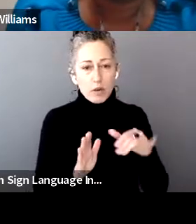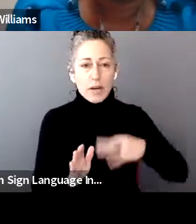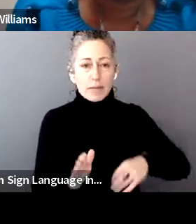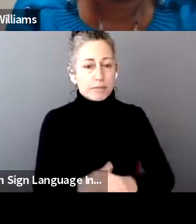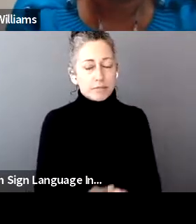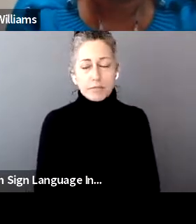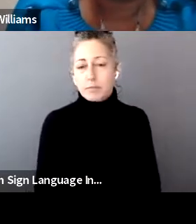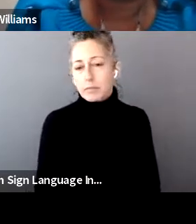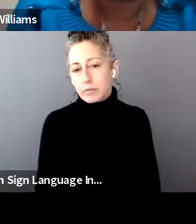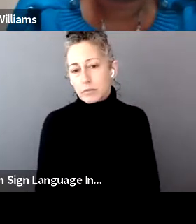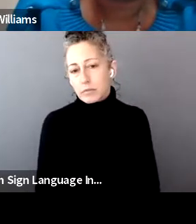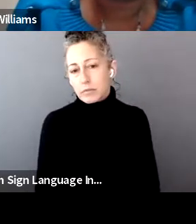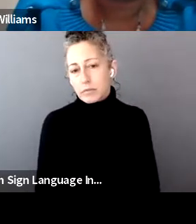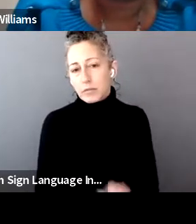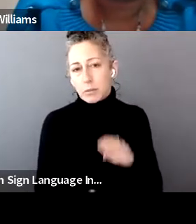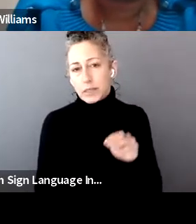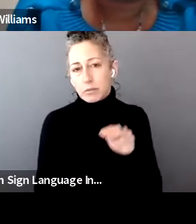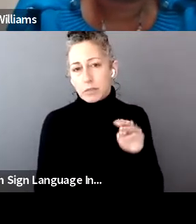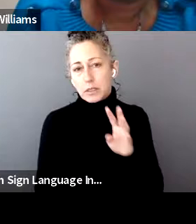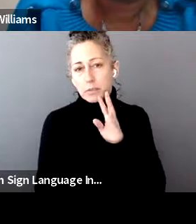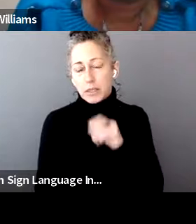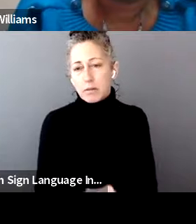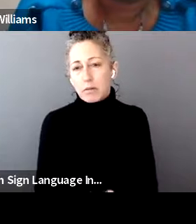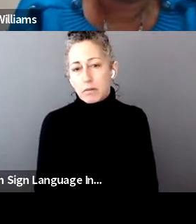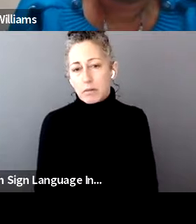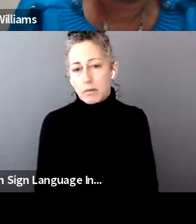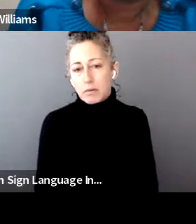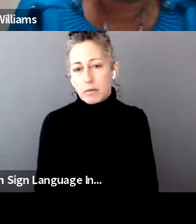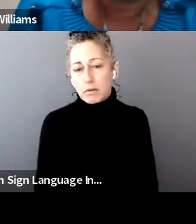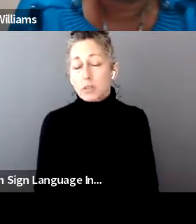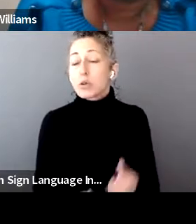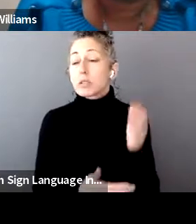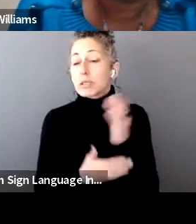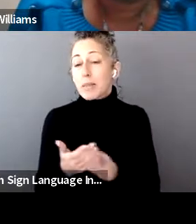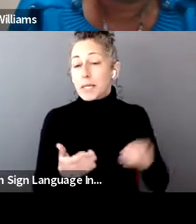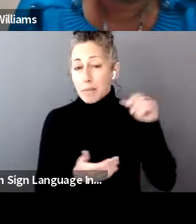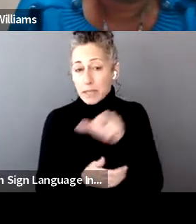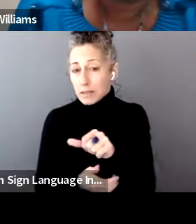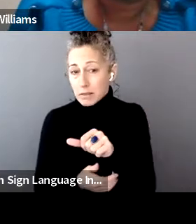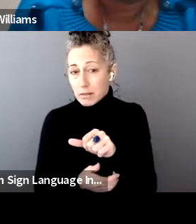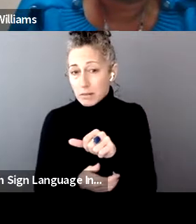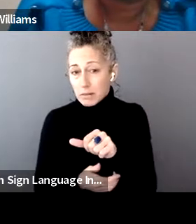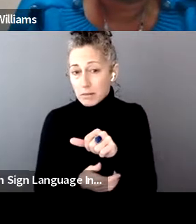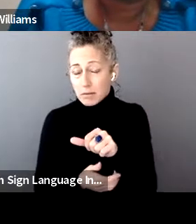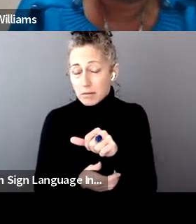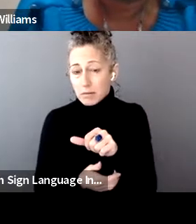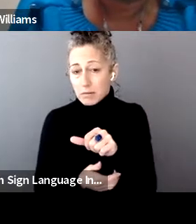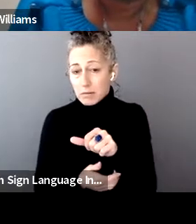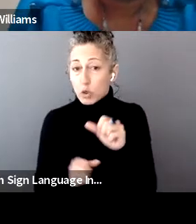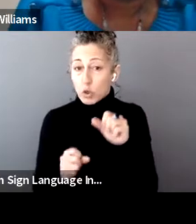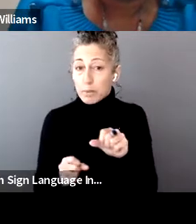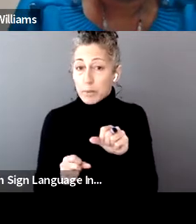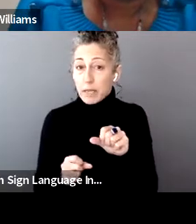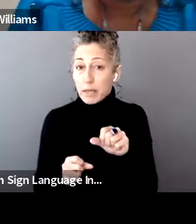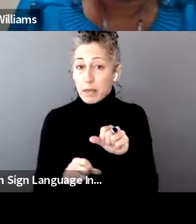But some expenses, regardless as to whether you were taking care of a family member or not, some expenses could possibly be scheduled